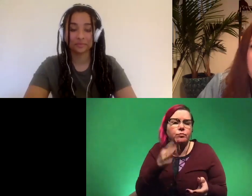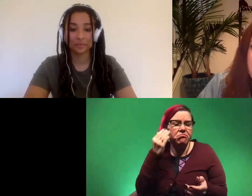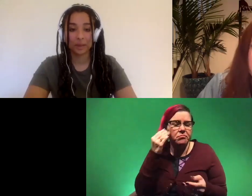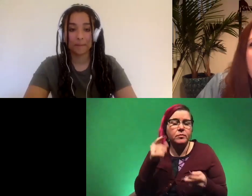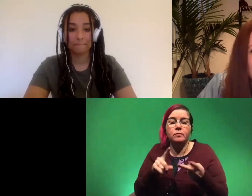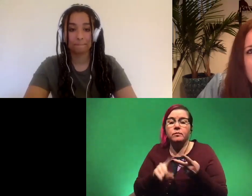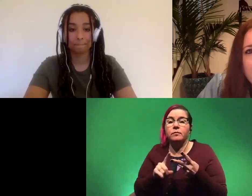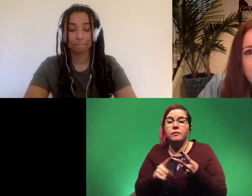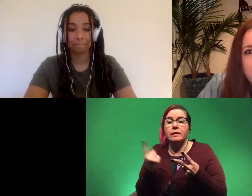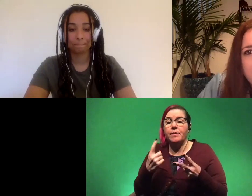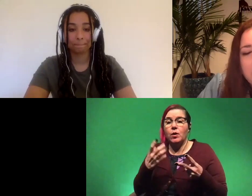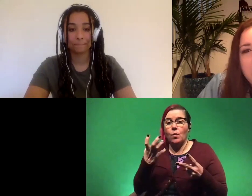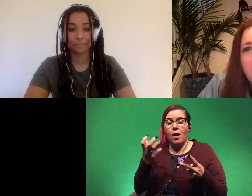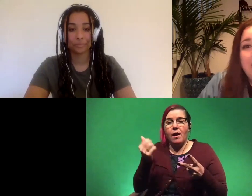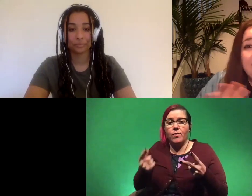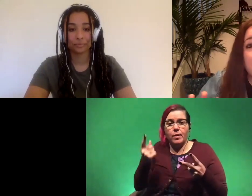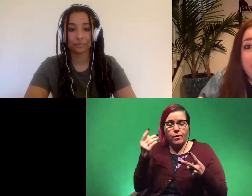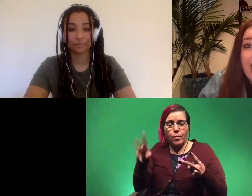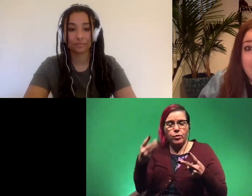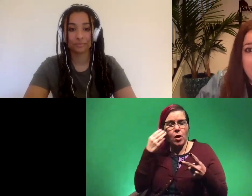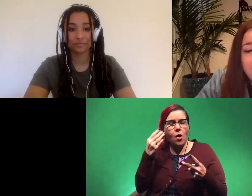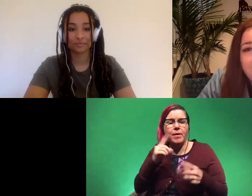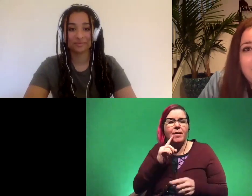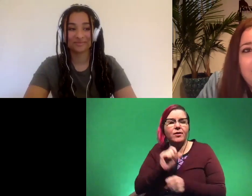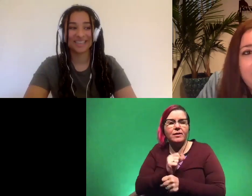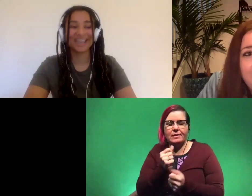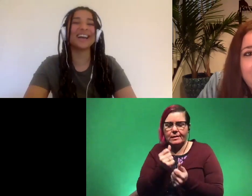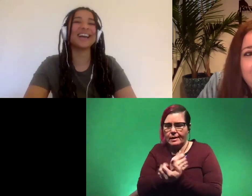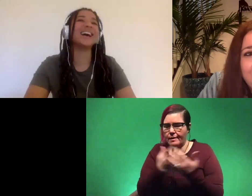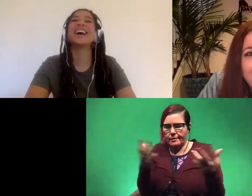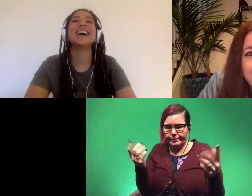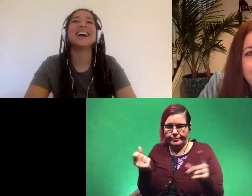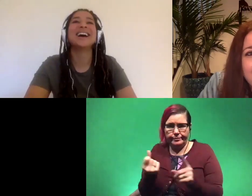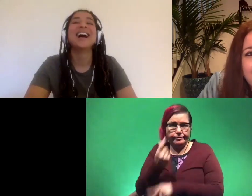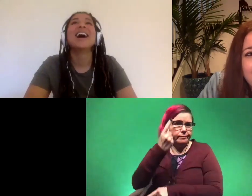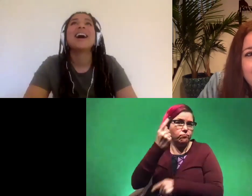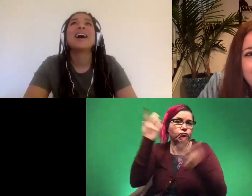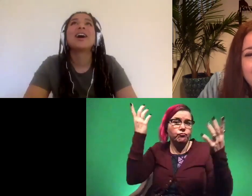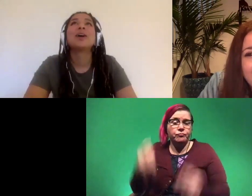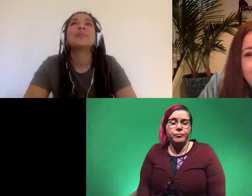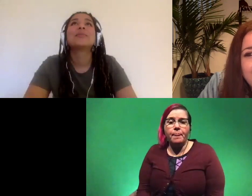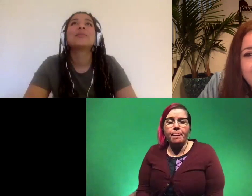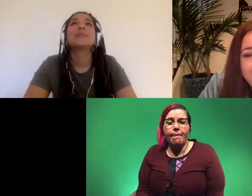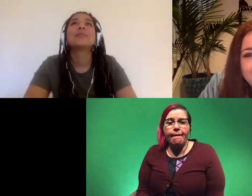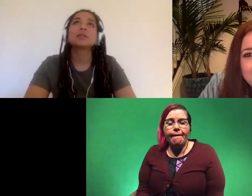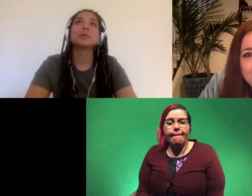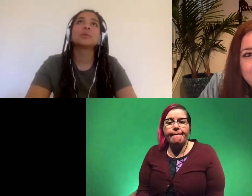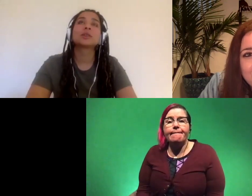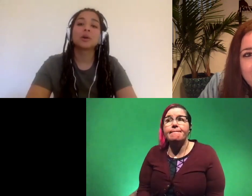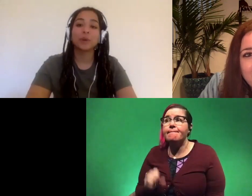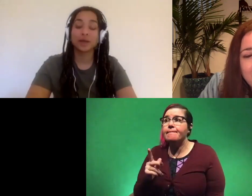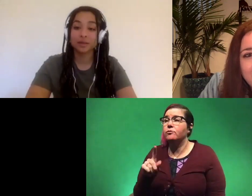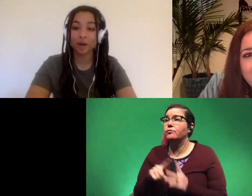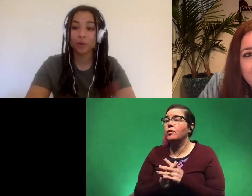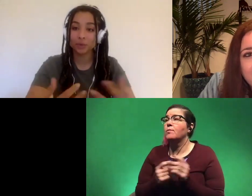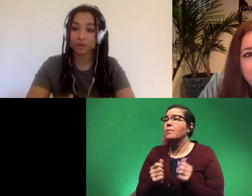something that you wish everybody in the world knew about literally anything um okay so we'll start